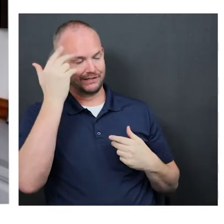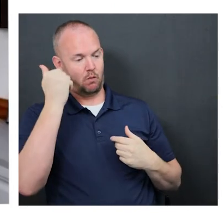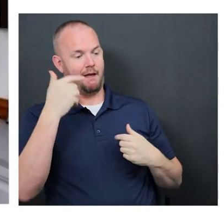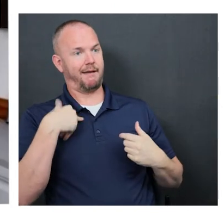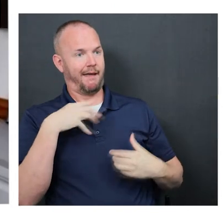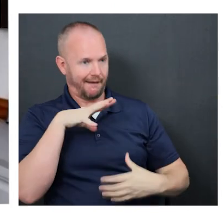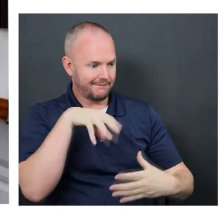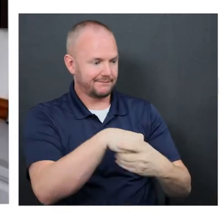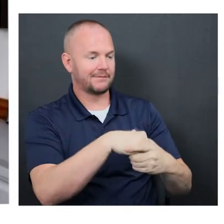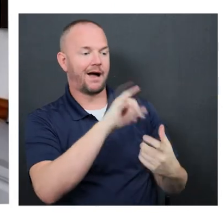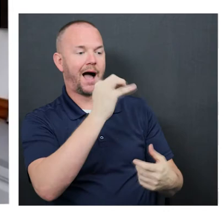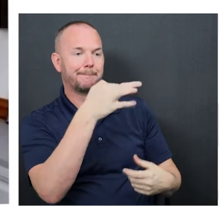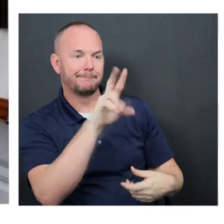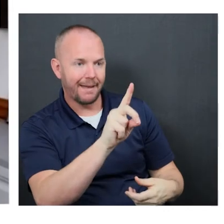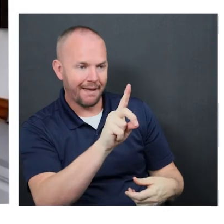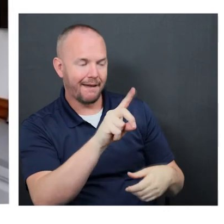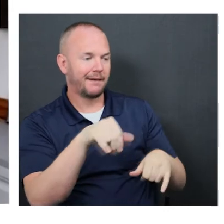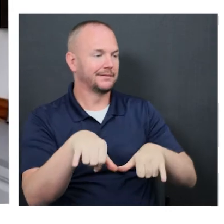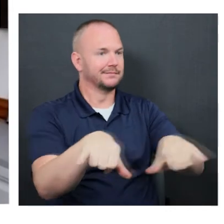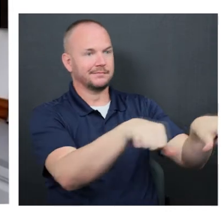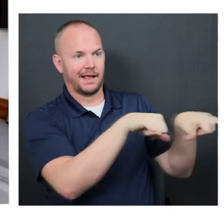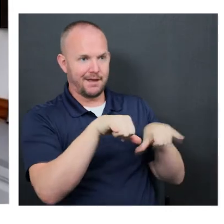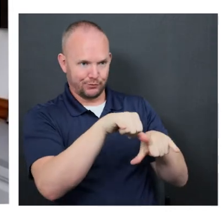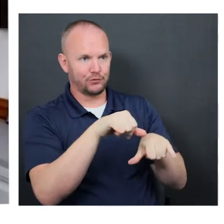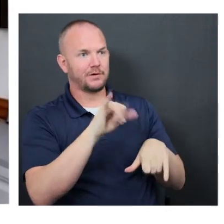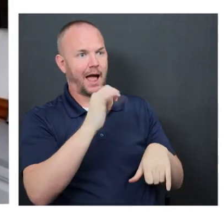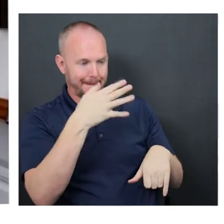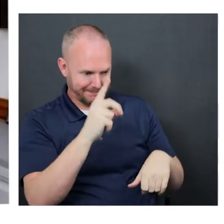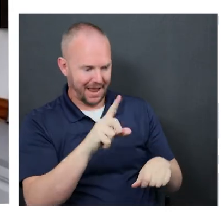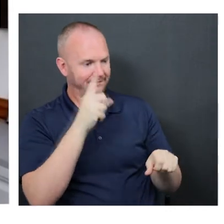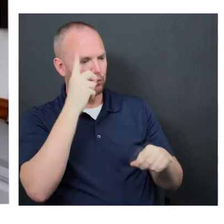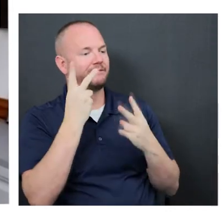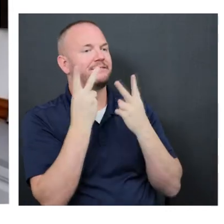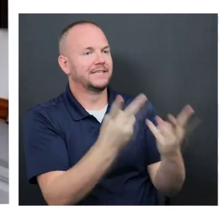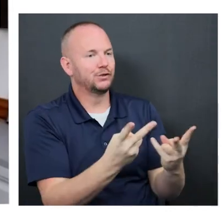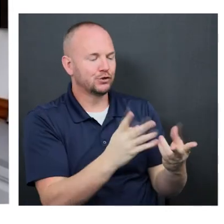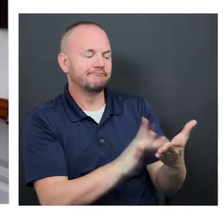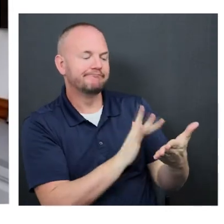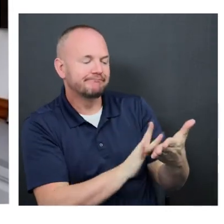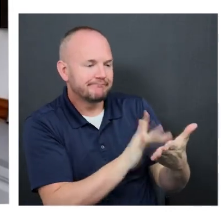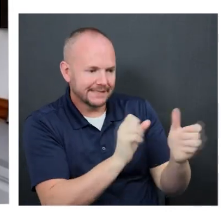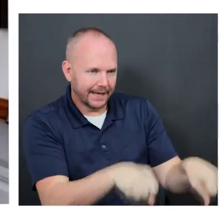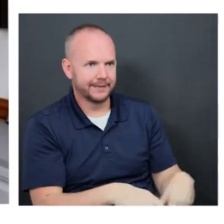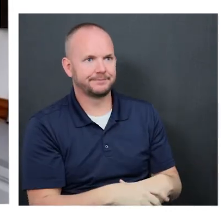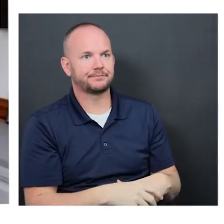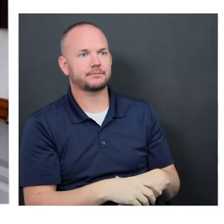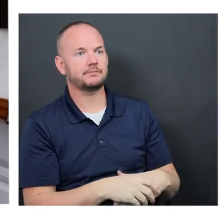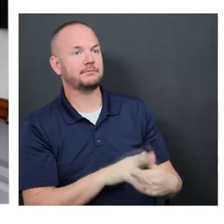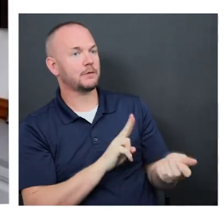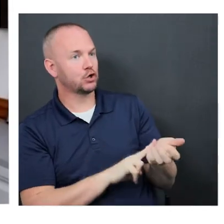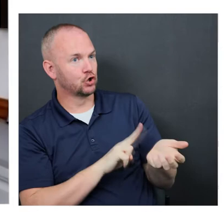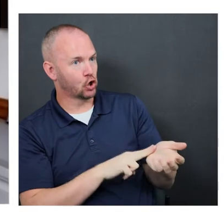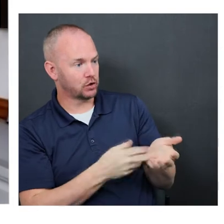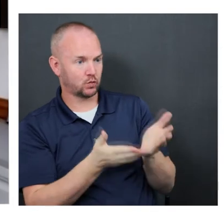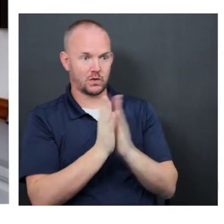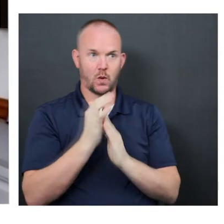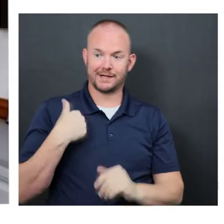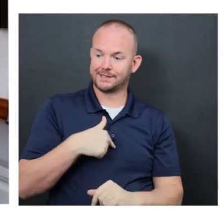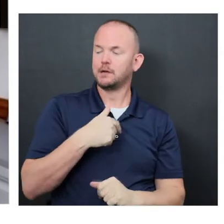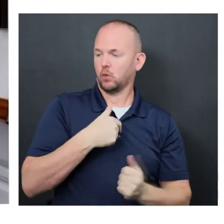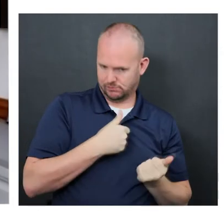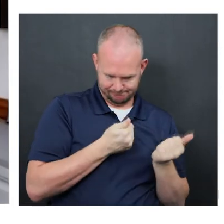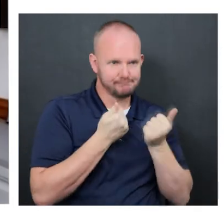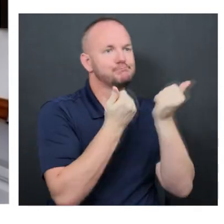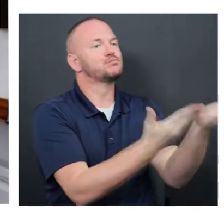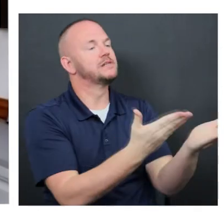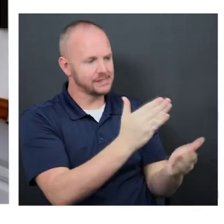iPads, put them on carts and created something called the virtual visit iPads. And we would actually have the nurses put in a request for us to